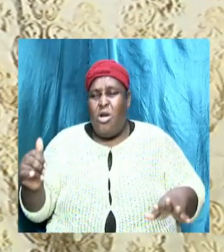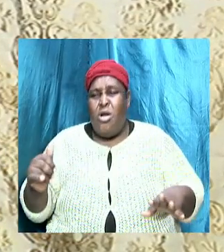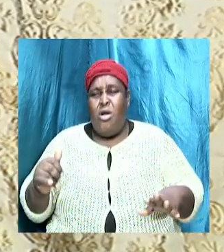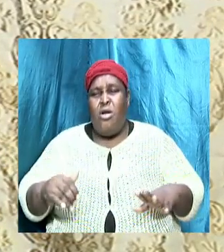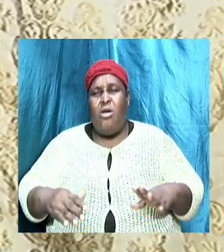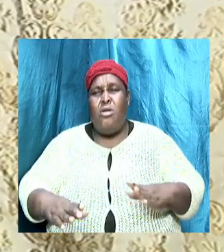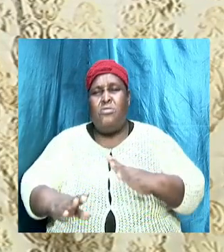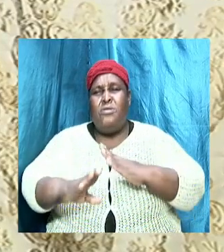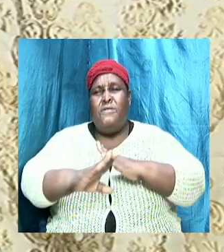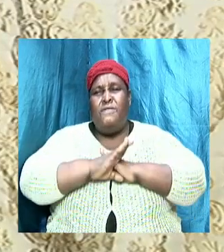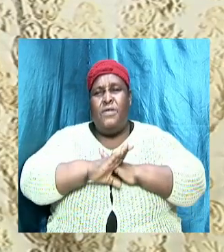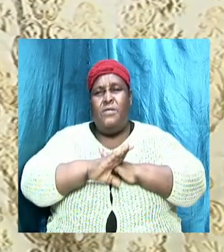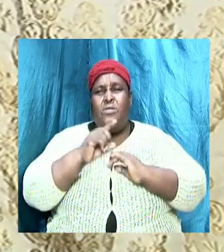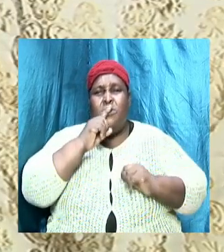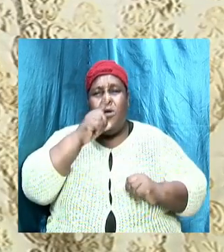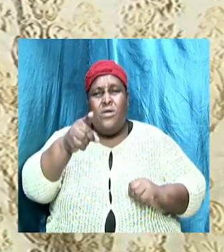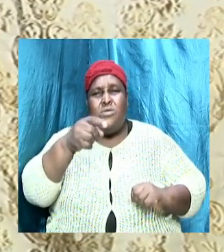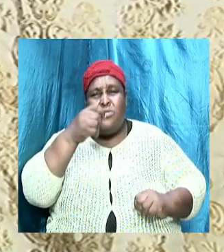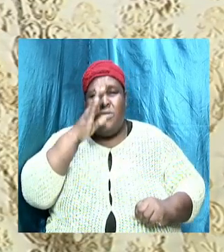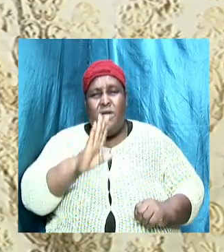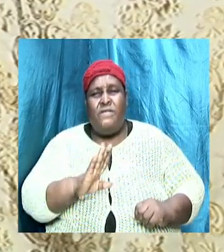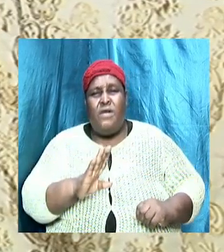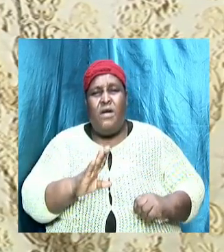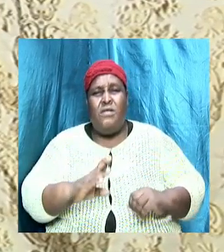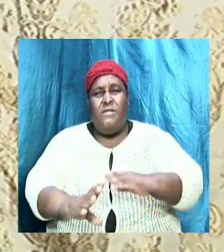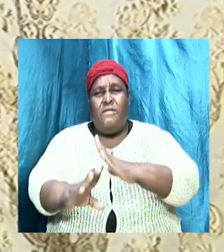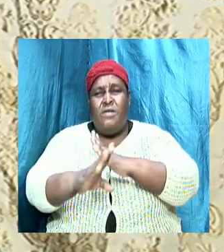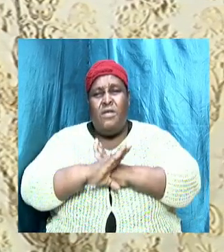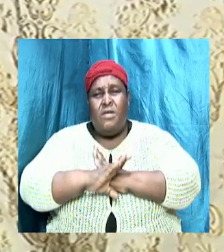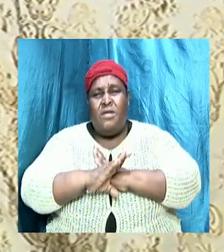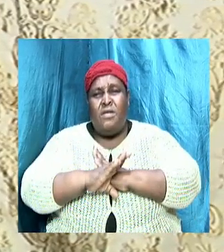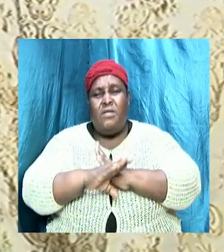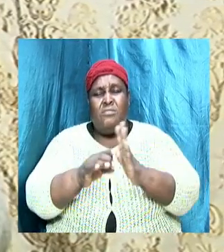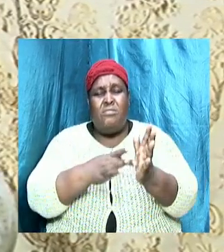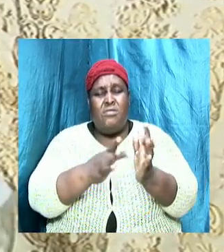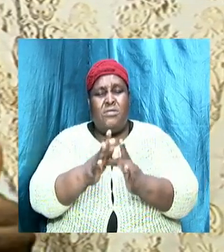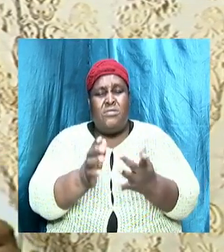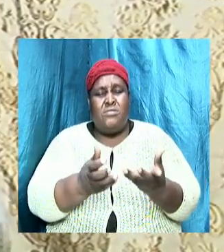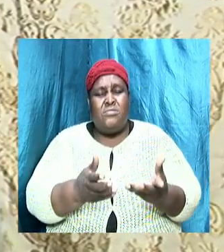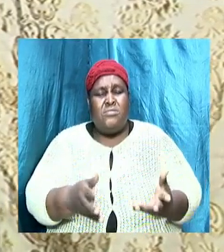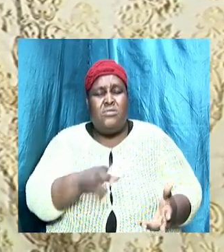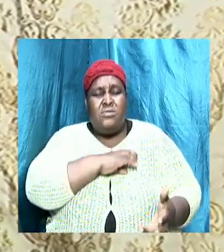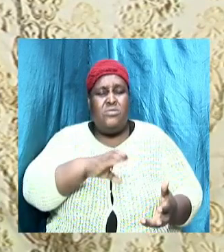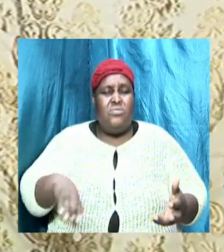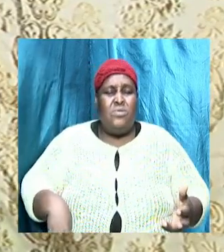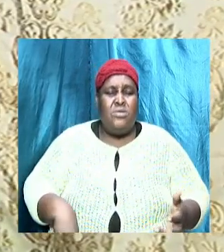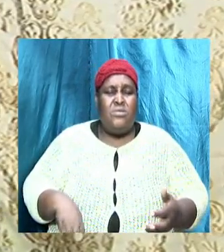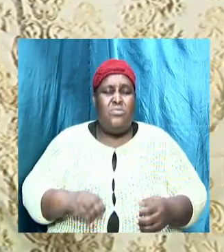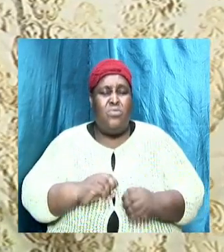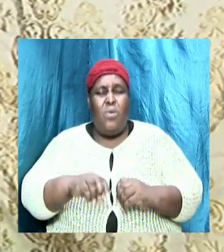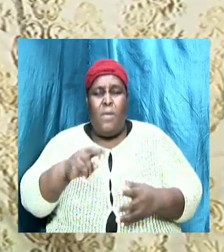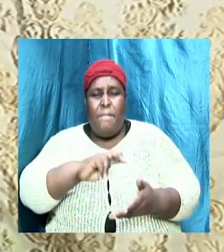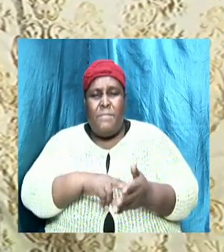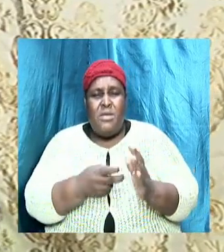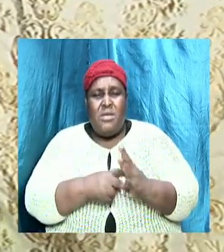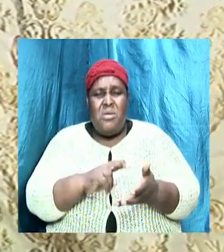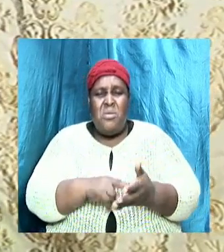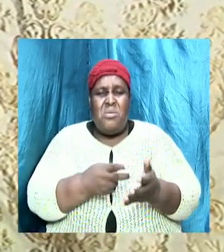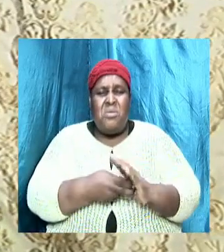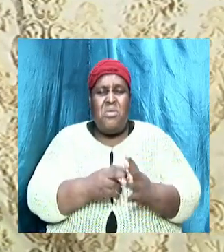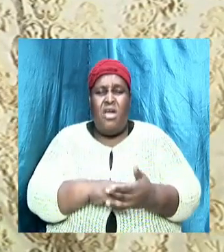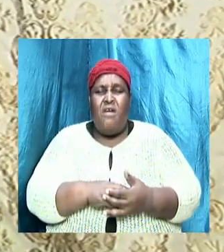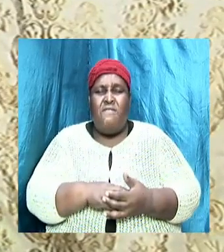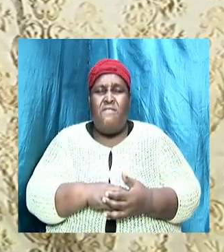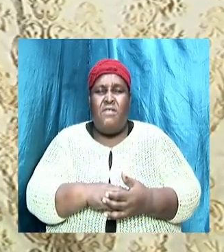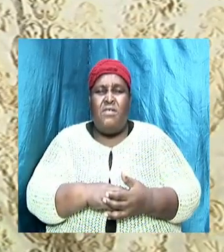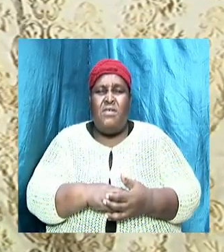truth of Jesus Christ to defend the truth of Jesus Christ doesn't mean that you have to mean an argument with